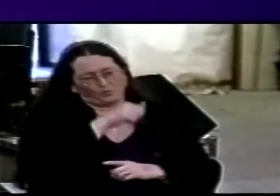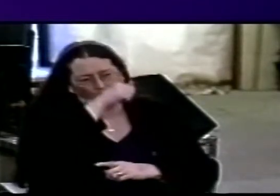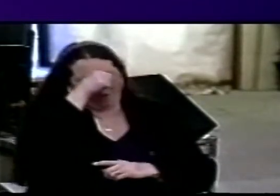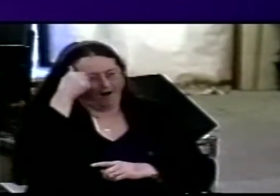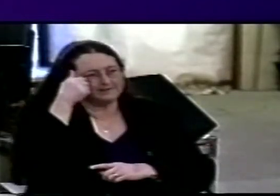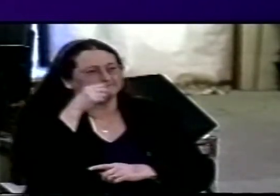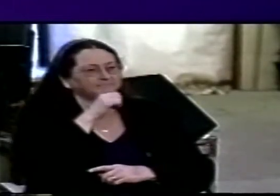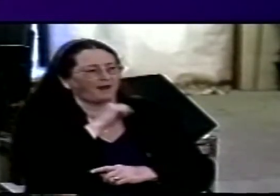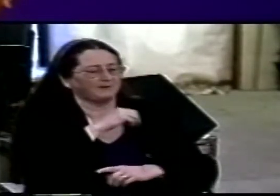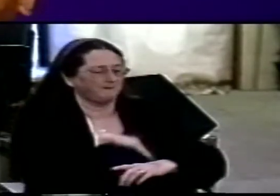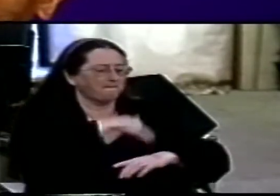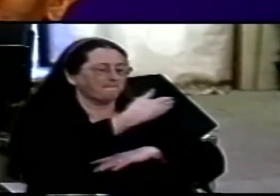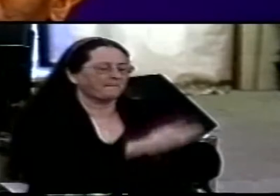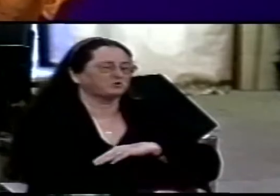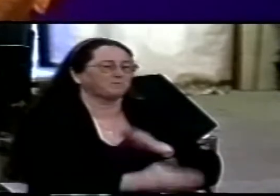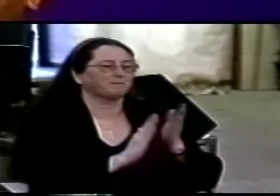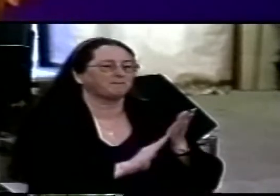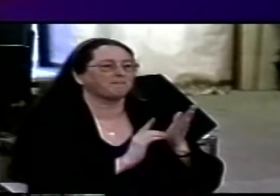Bishop Murray belonged